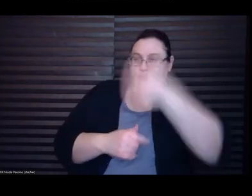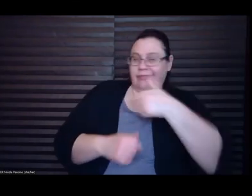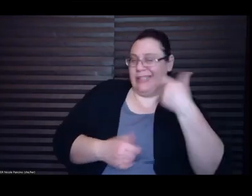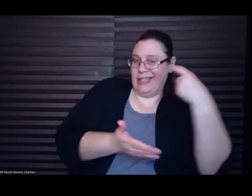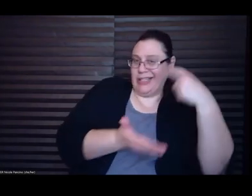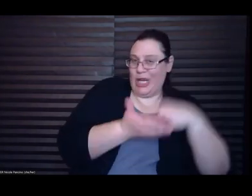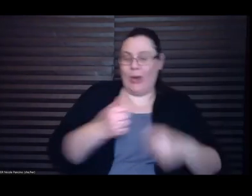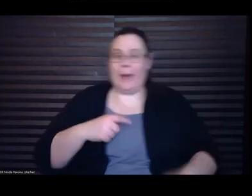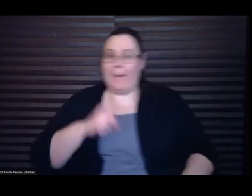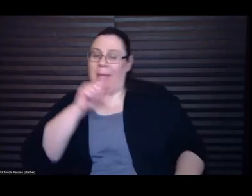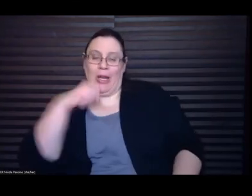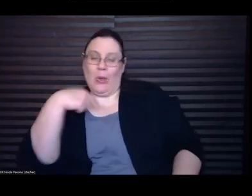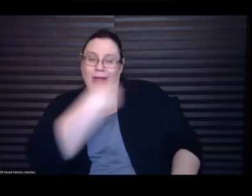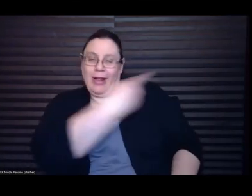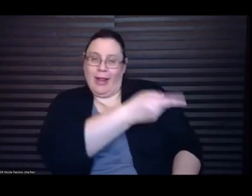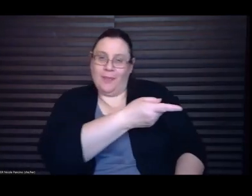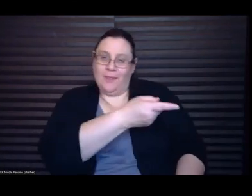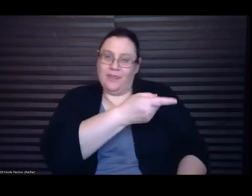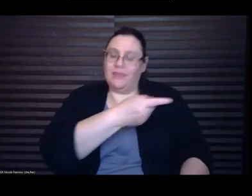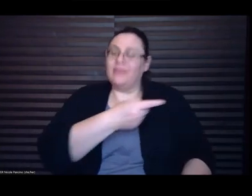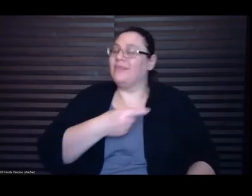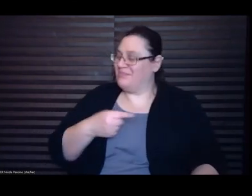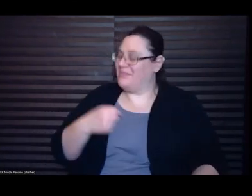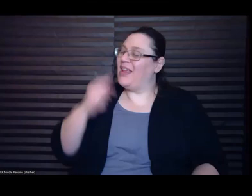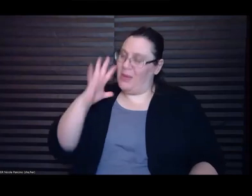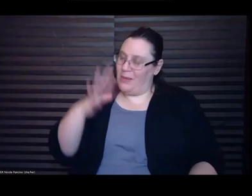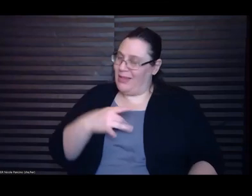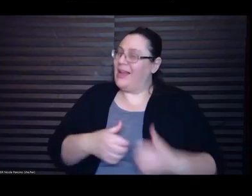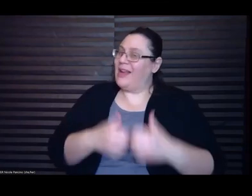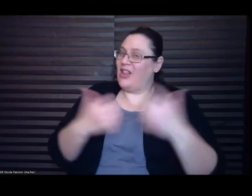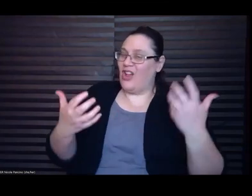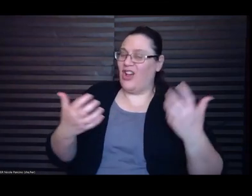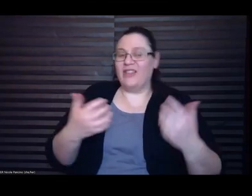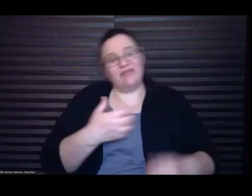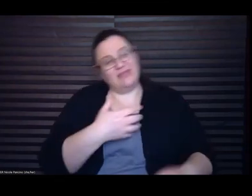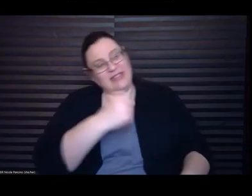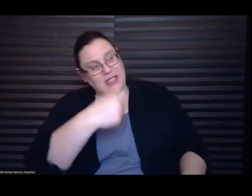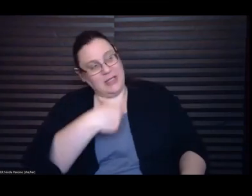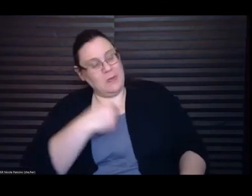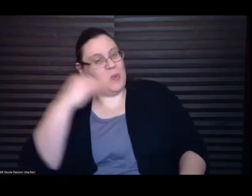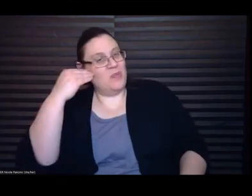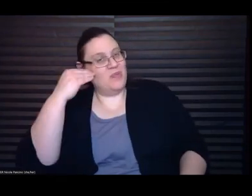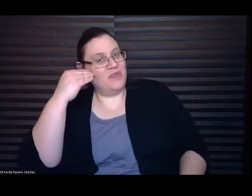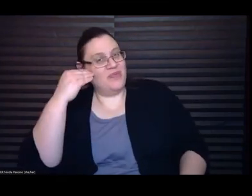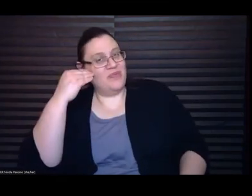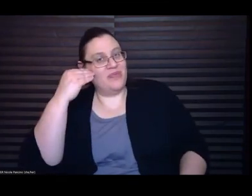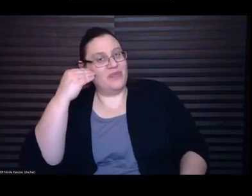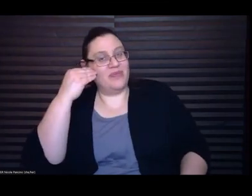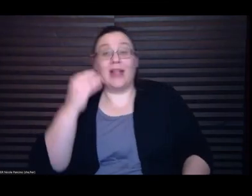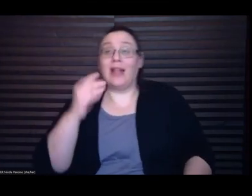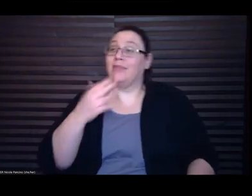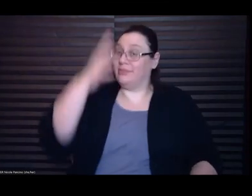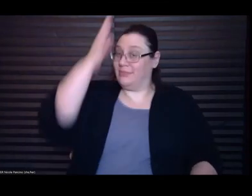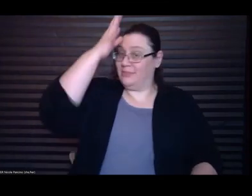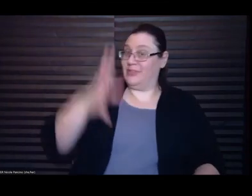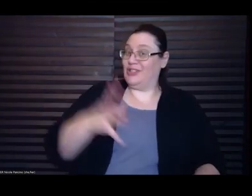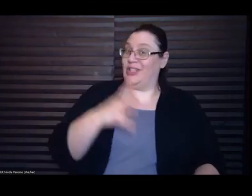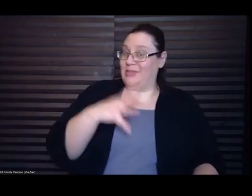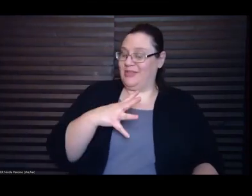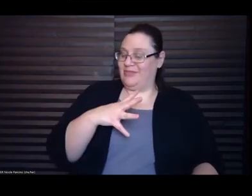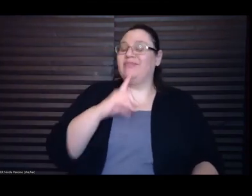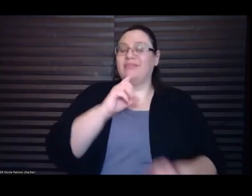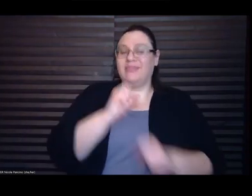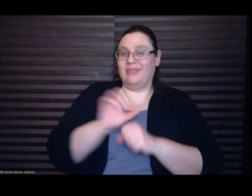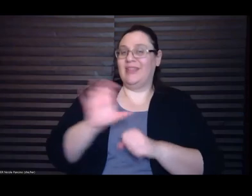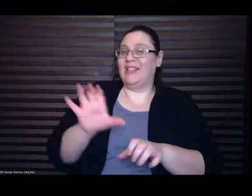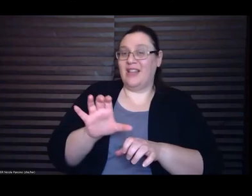Take me home, I tell him. And like a gentleman, he does. That night, I washed myself. The silky